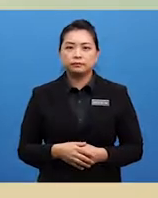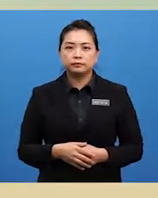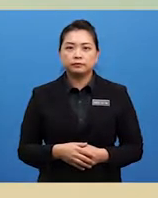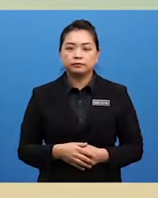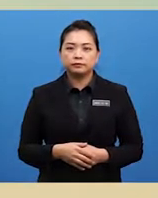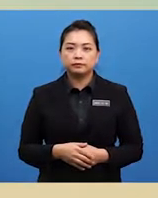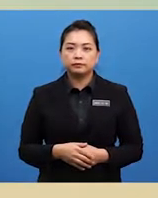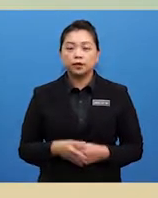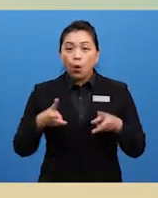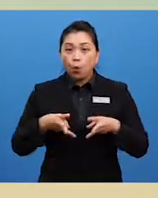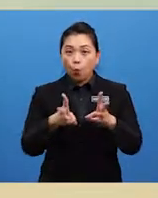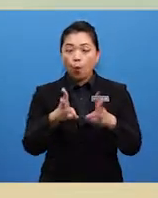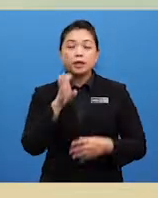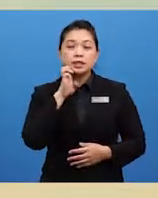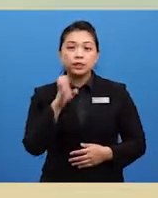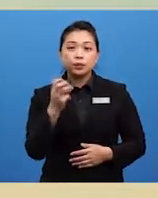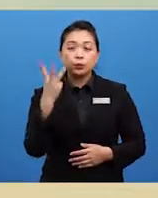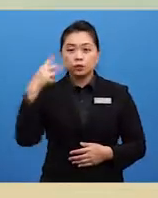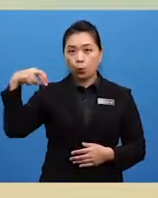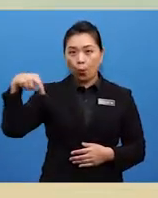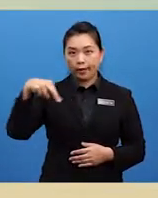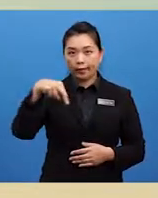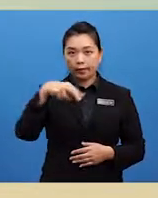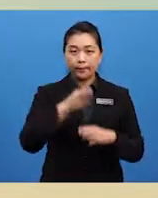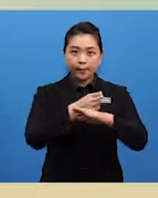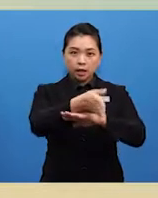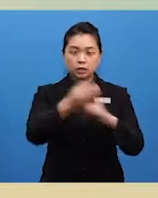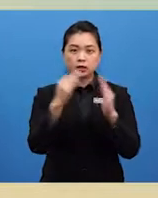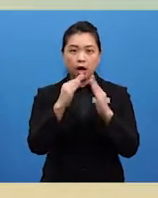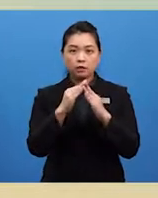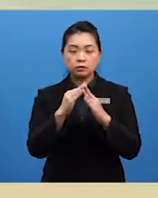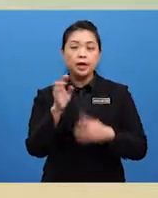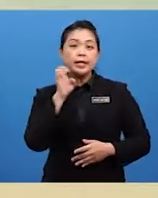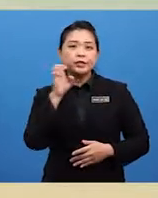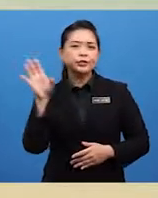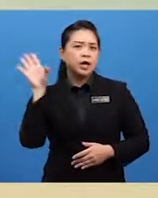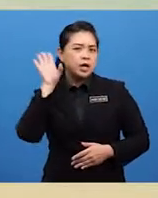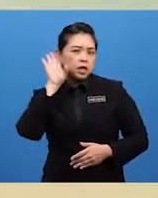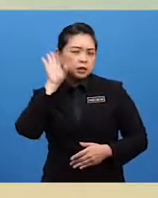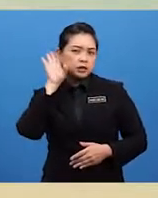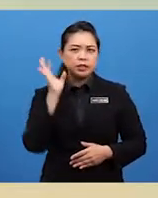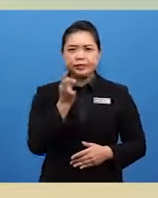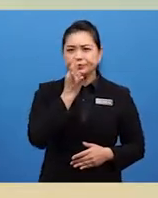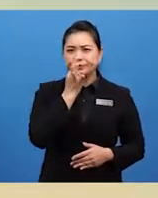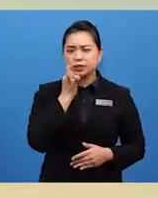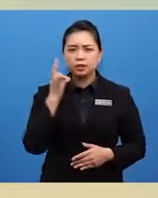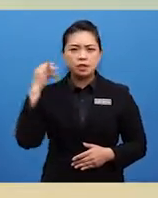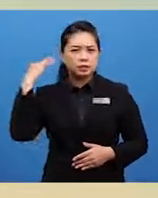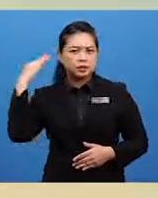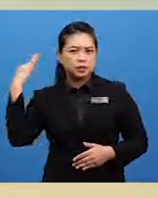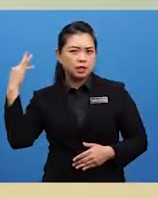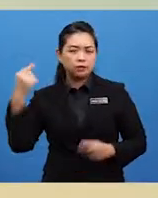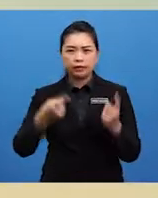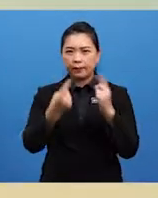While she was walking past the house, she heard a strange sound coming from it.